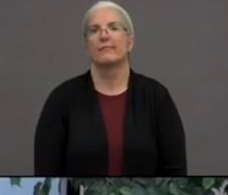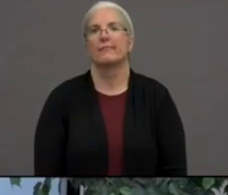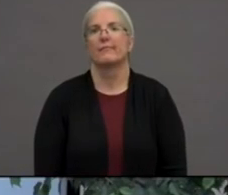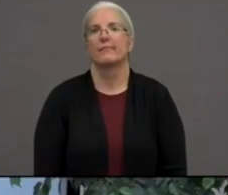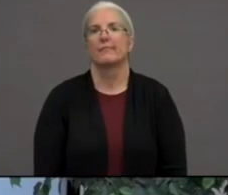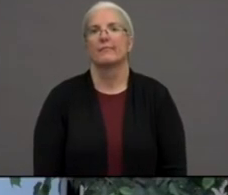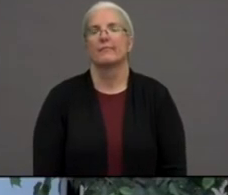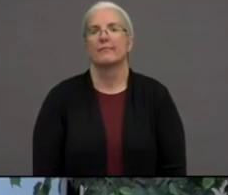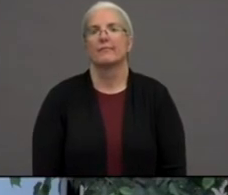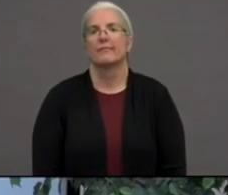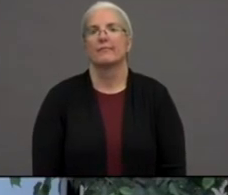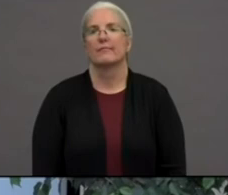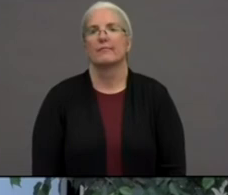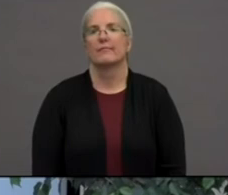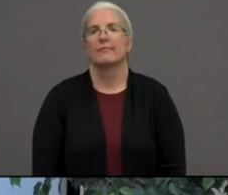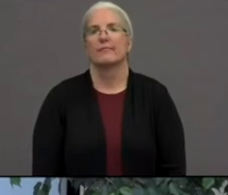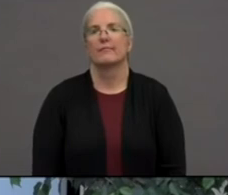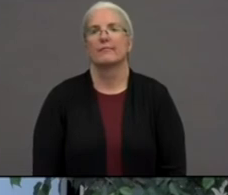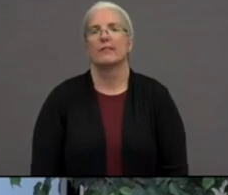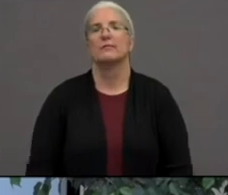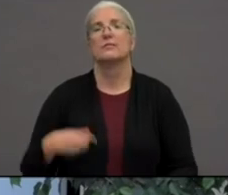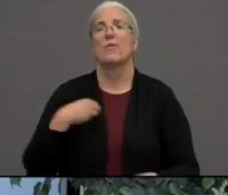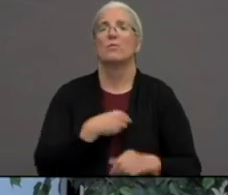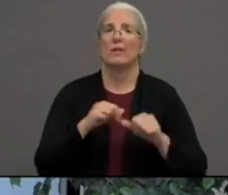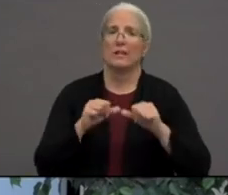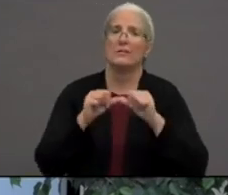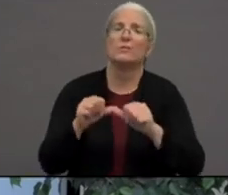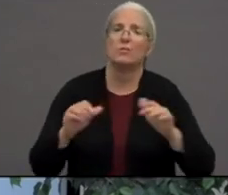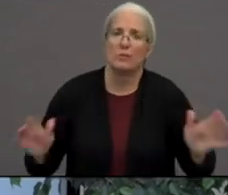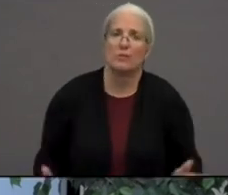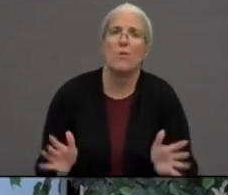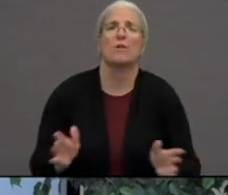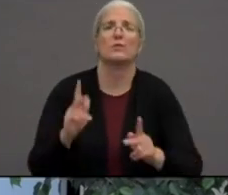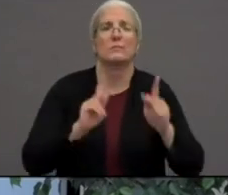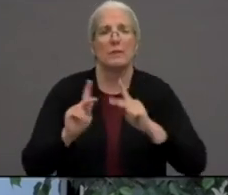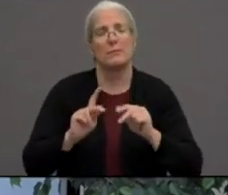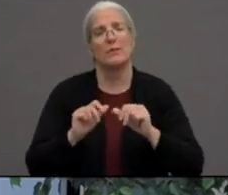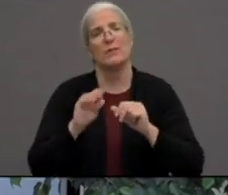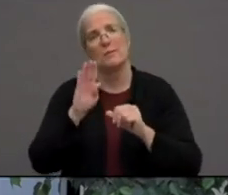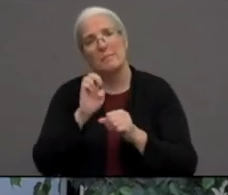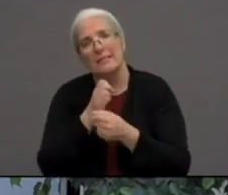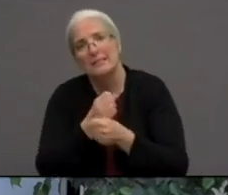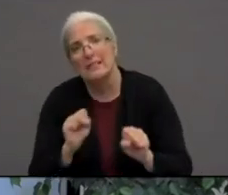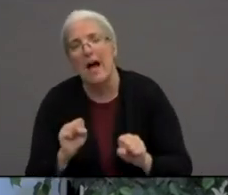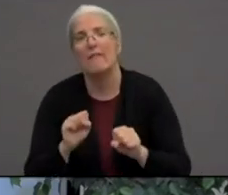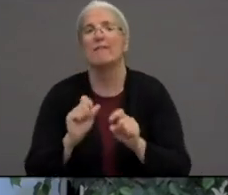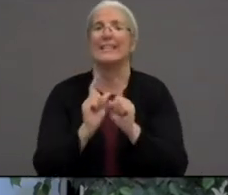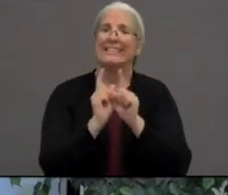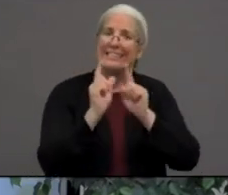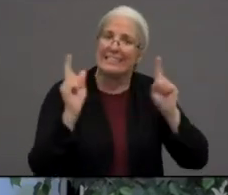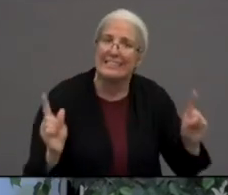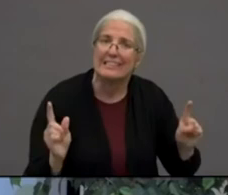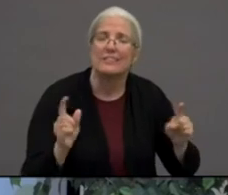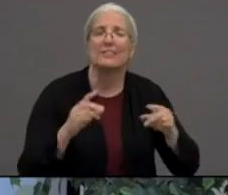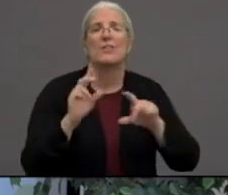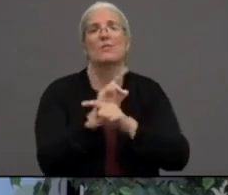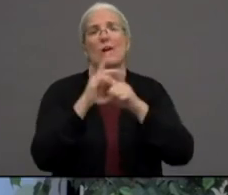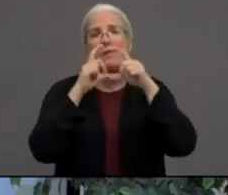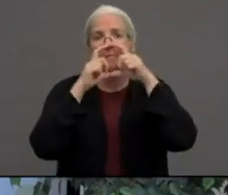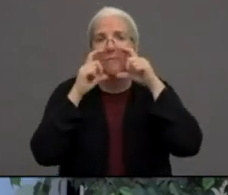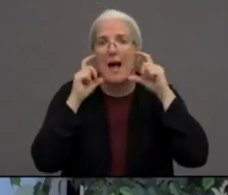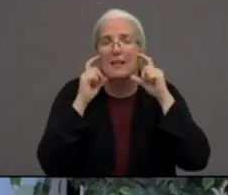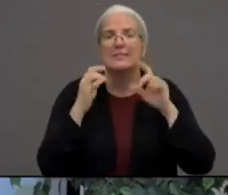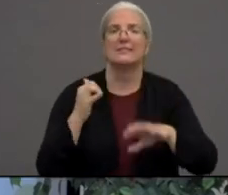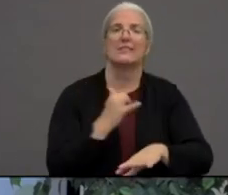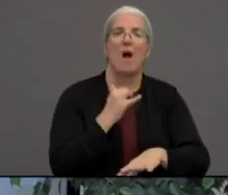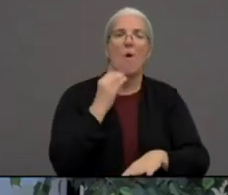And we continue to encourage people to be safe, practice social distancing, mask up, and stay at home if you don't need to